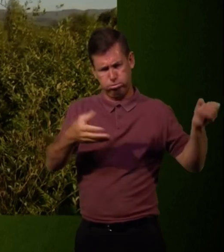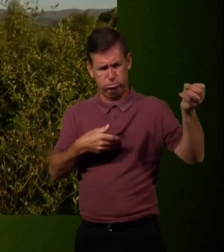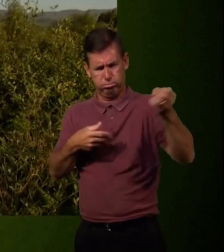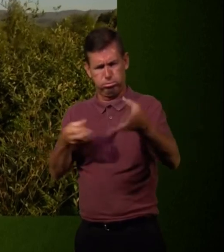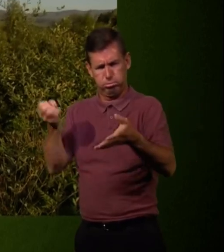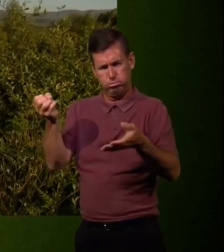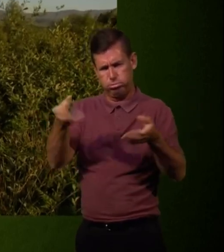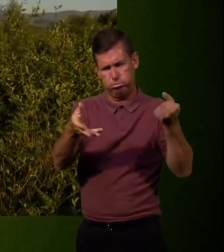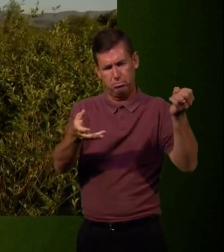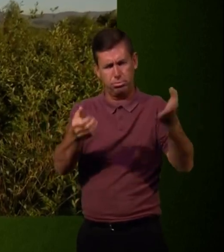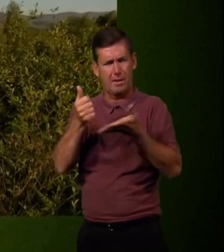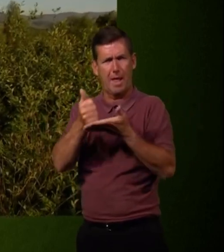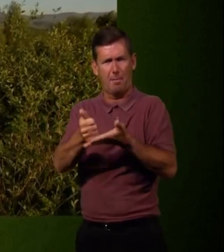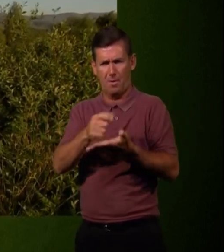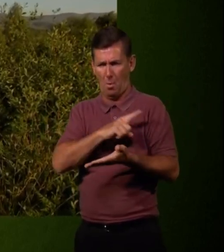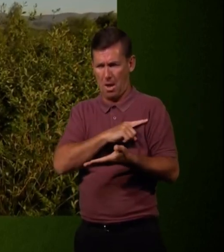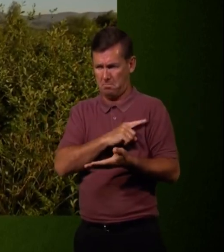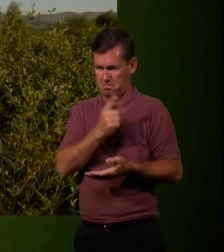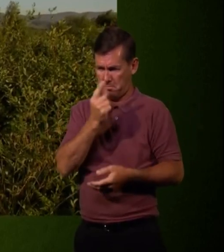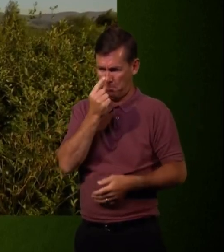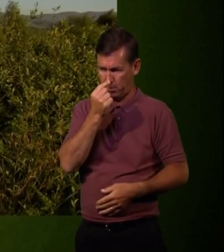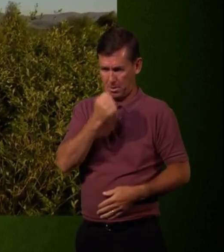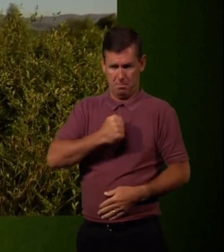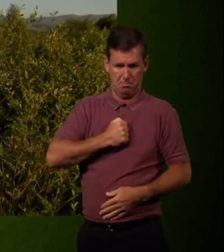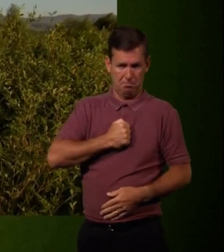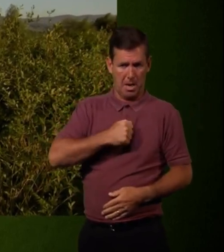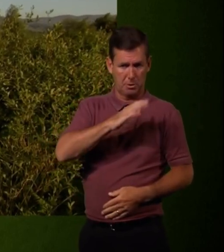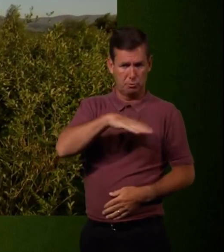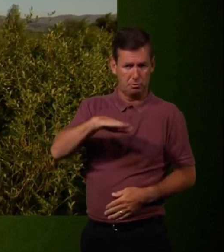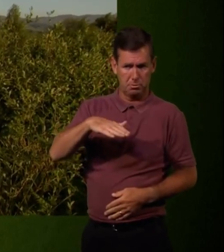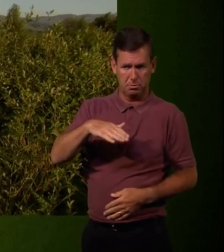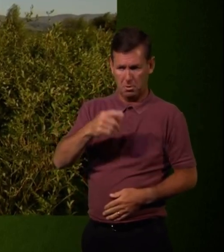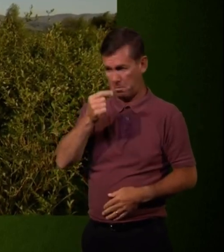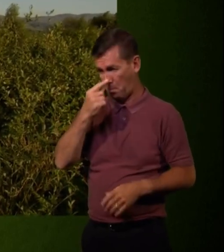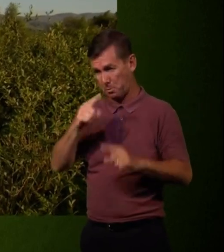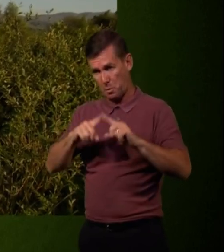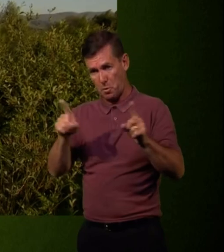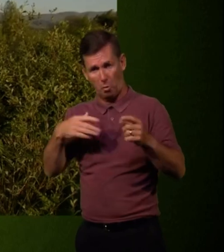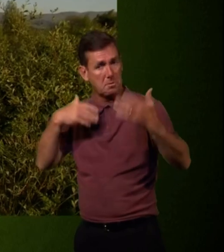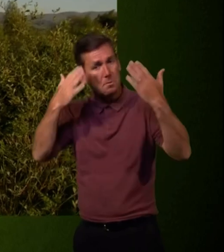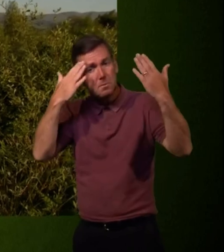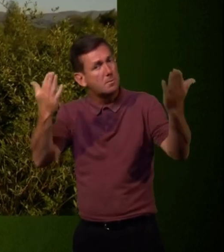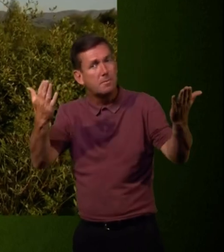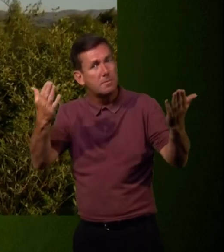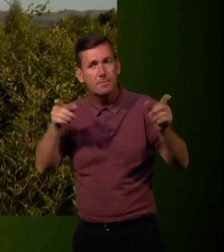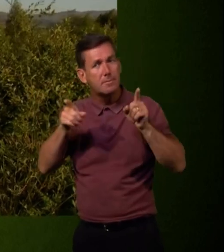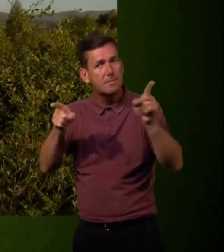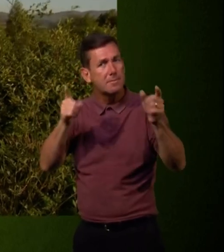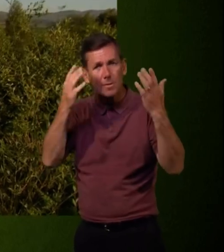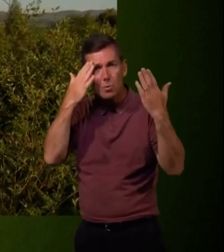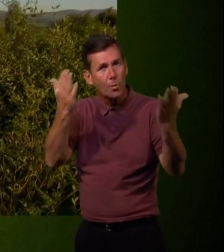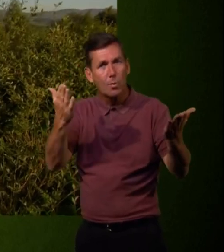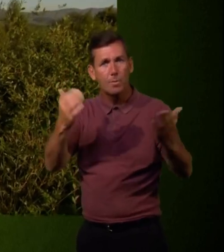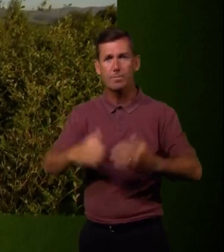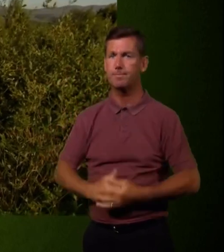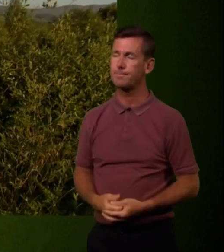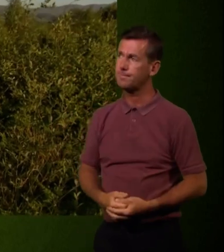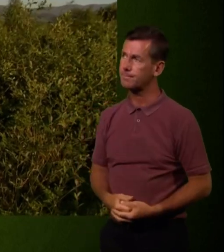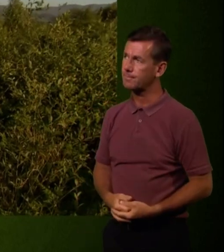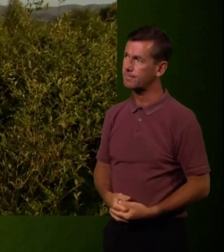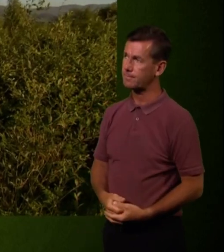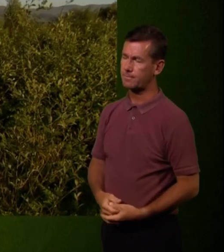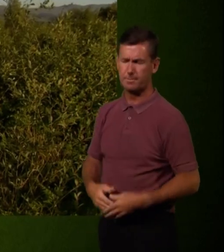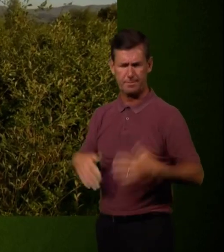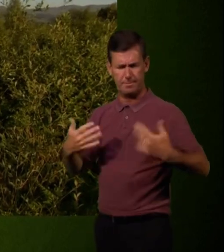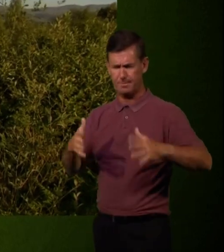female raise those chicks because they may have skin in the game. There may be genes there that they want to make sure make it to fledging. So it's an